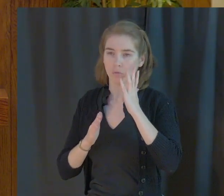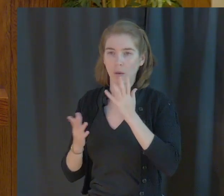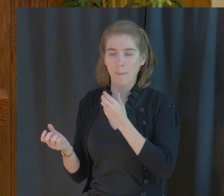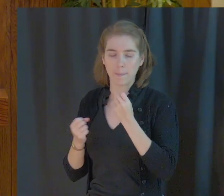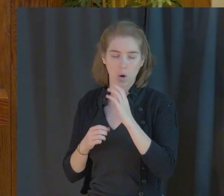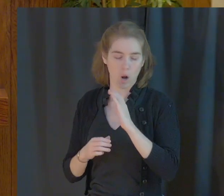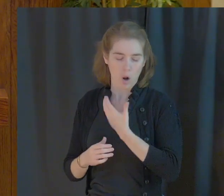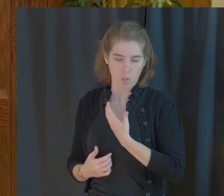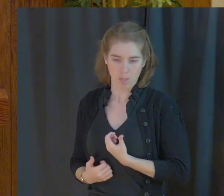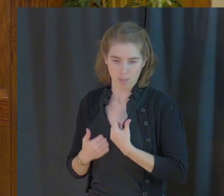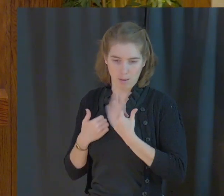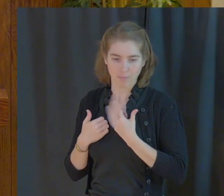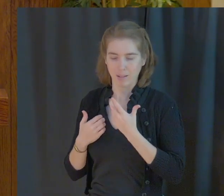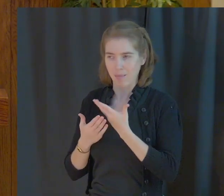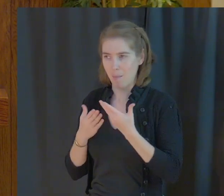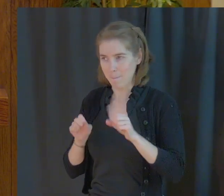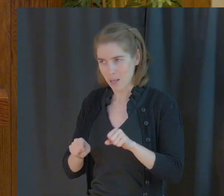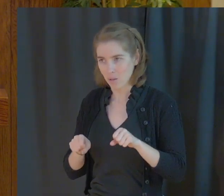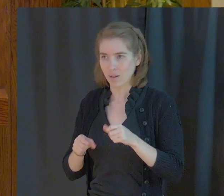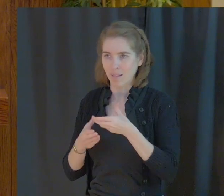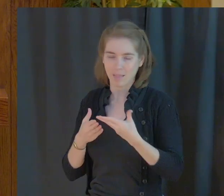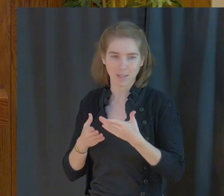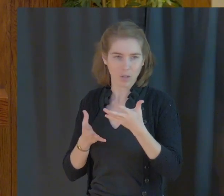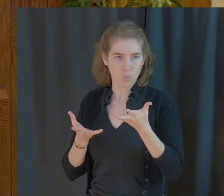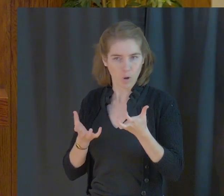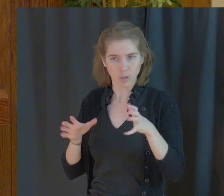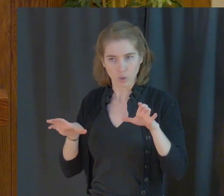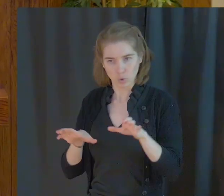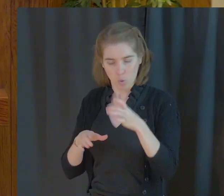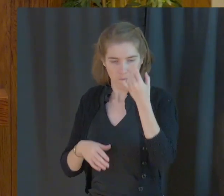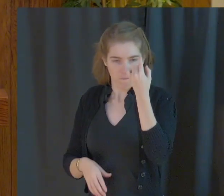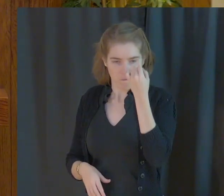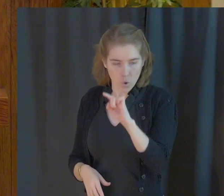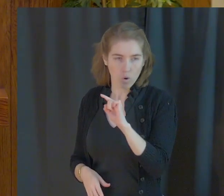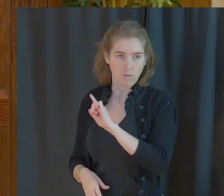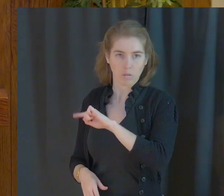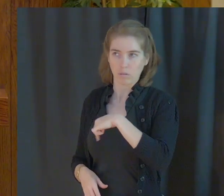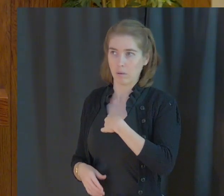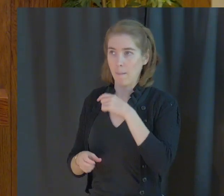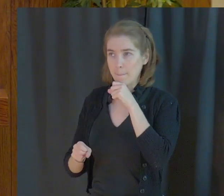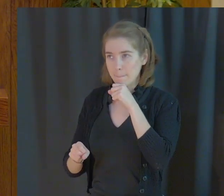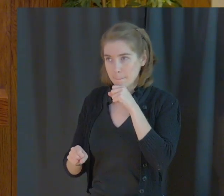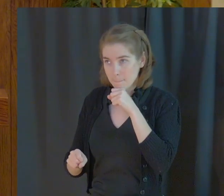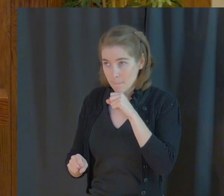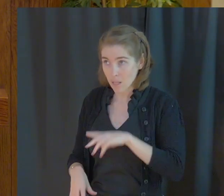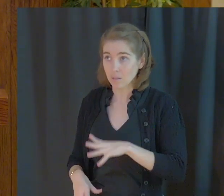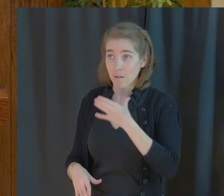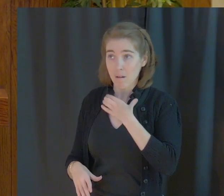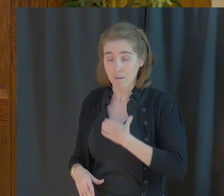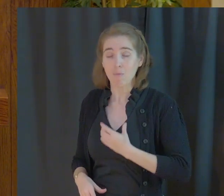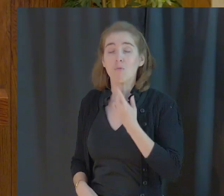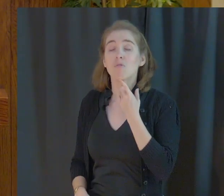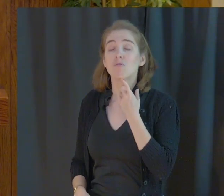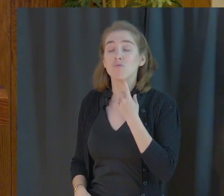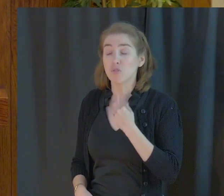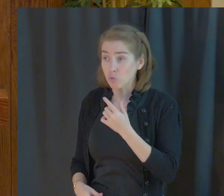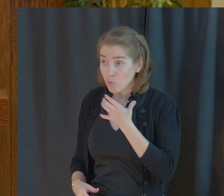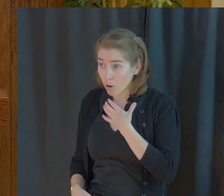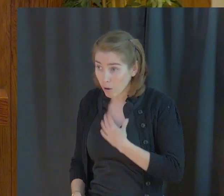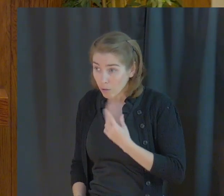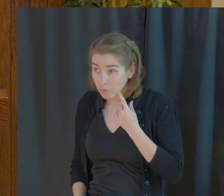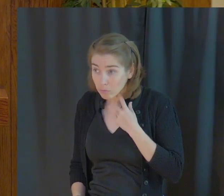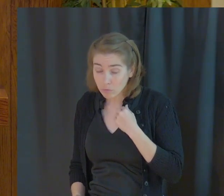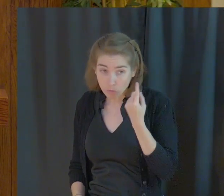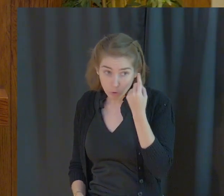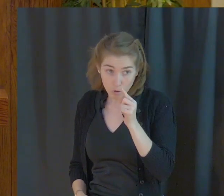his life and debilitating the things he wants to do for us blessed are they the hunger and thirst are you hungry and